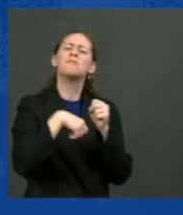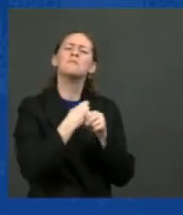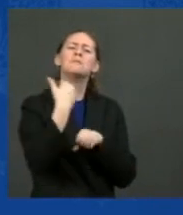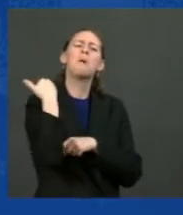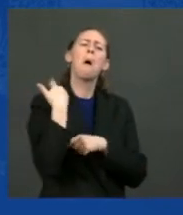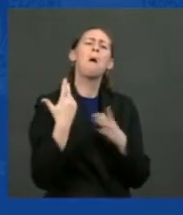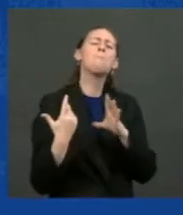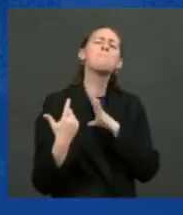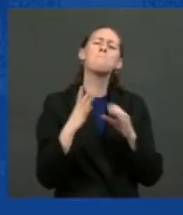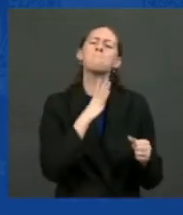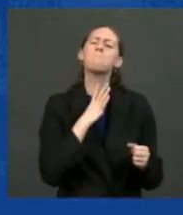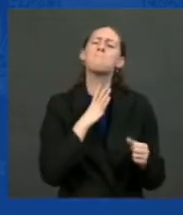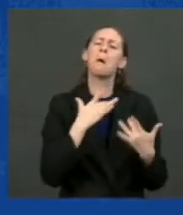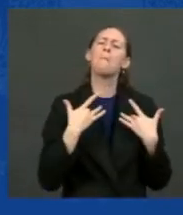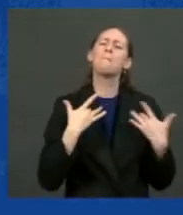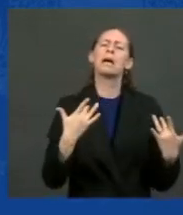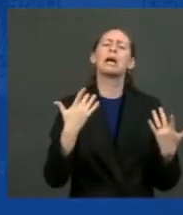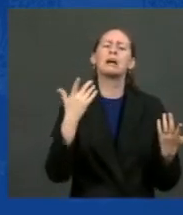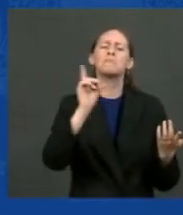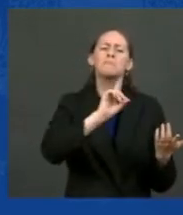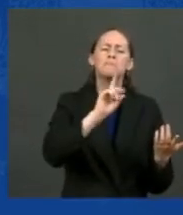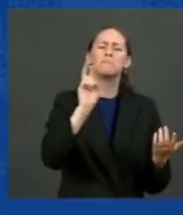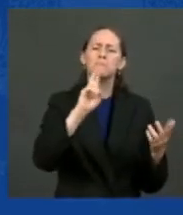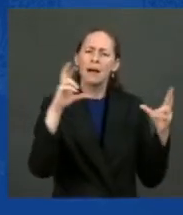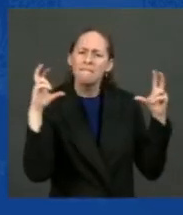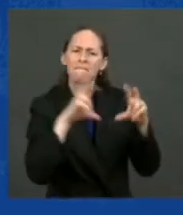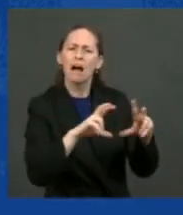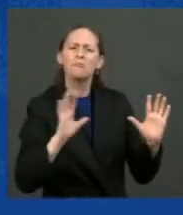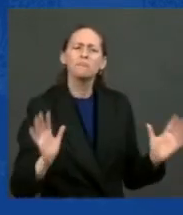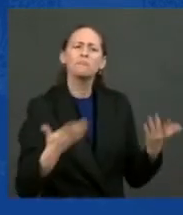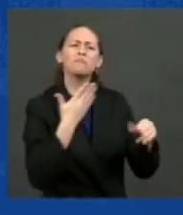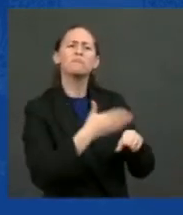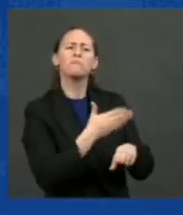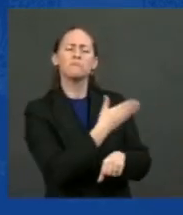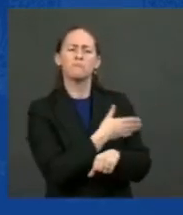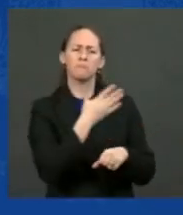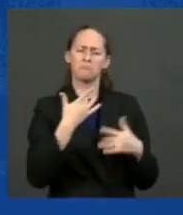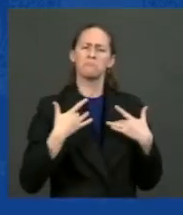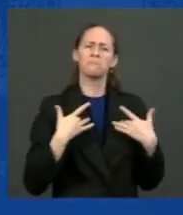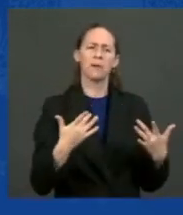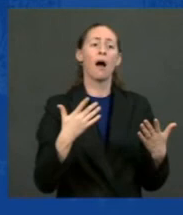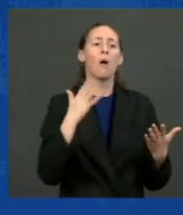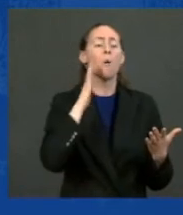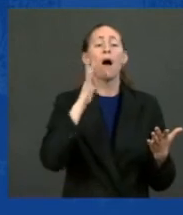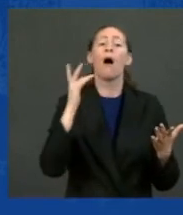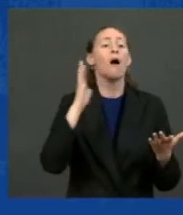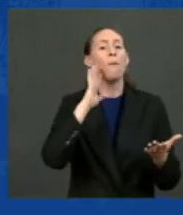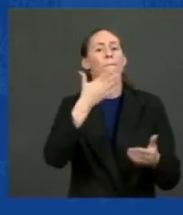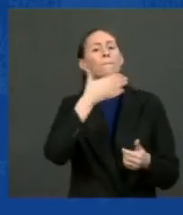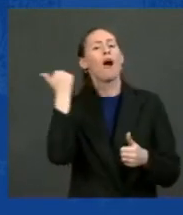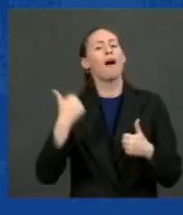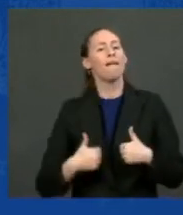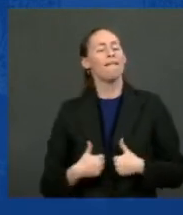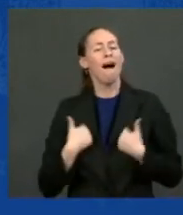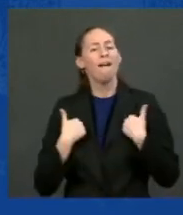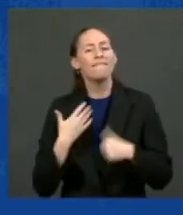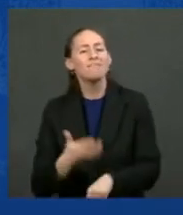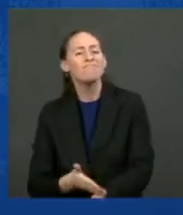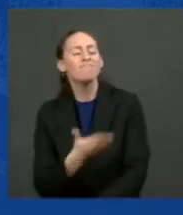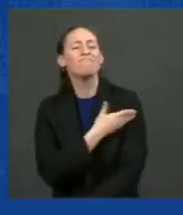thing to do. If we get this done, we're going to breathe new life into our economy and our workers and we're going to breathe cleaner air.